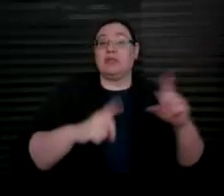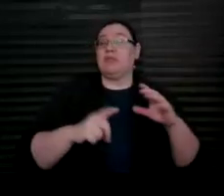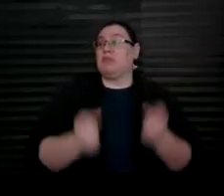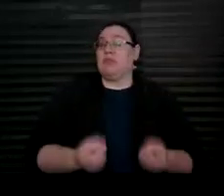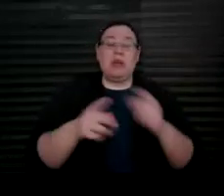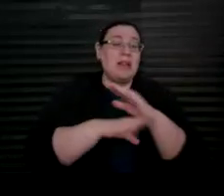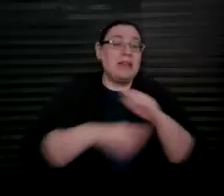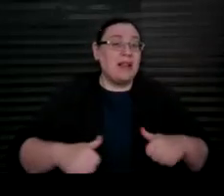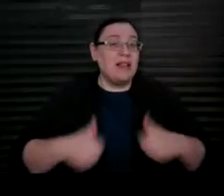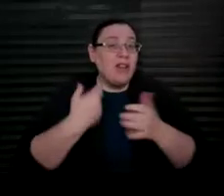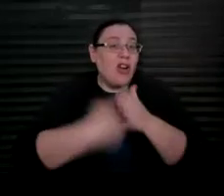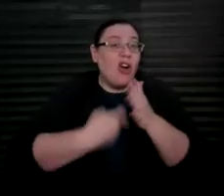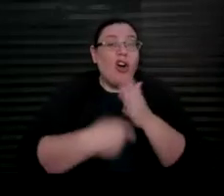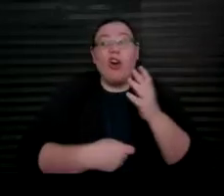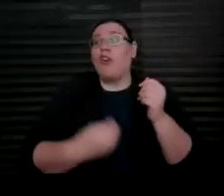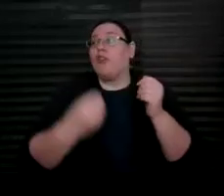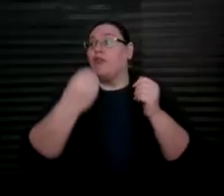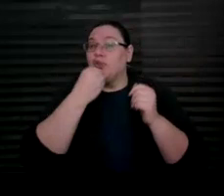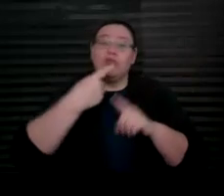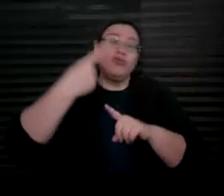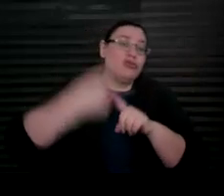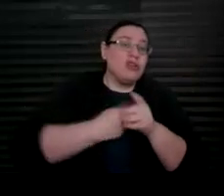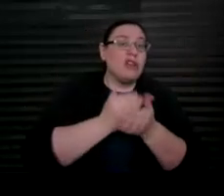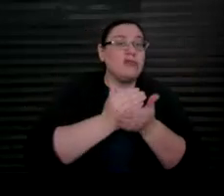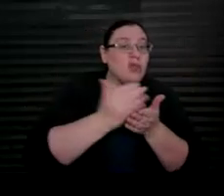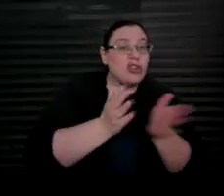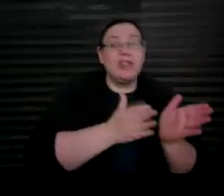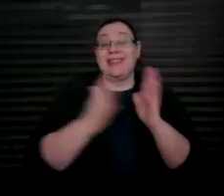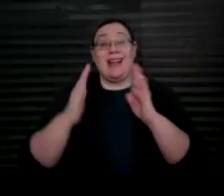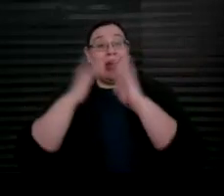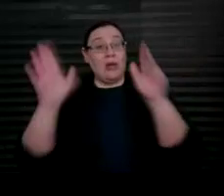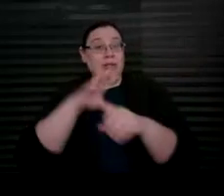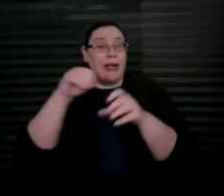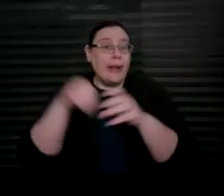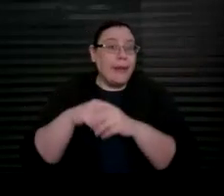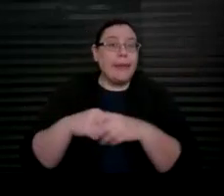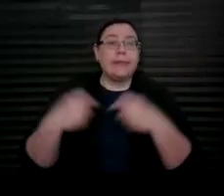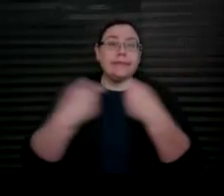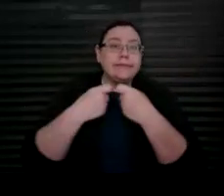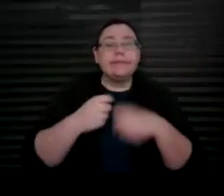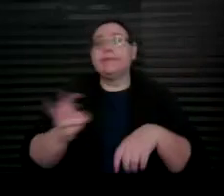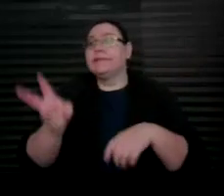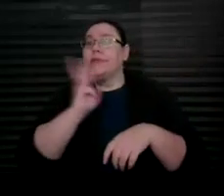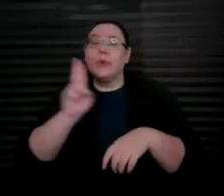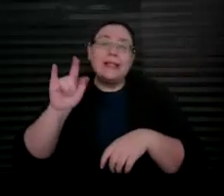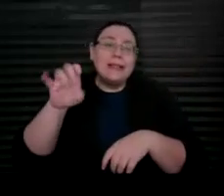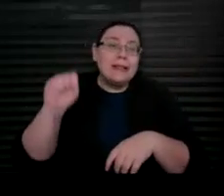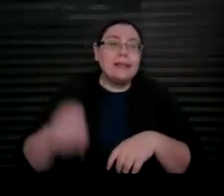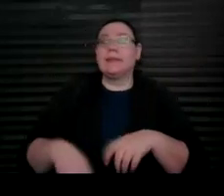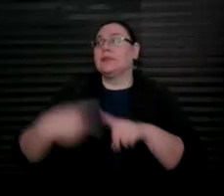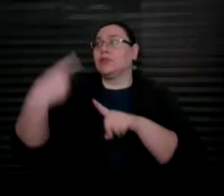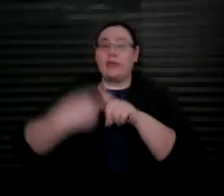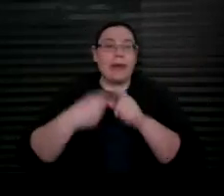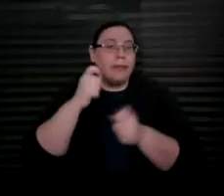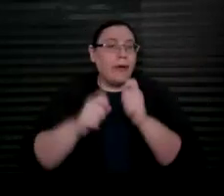including food and shelter, housing including utilities, rent, • Modification of a